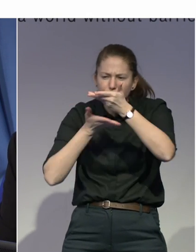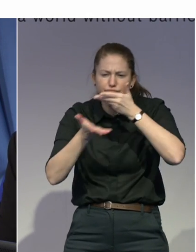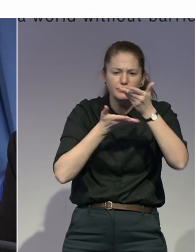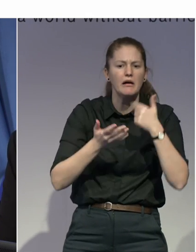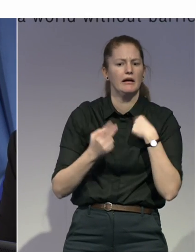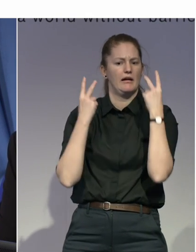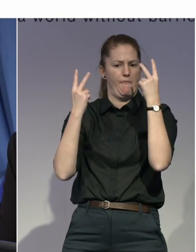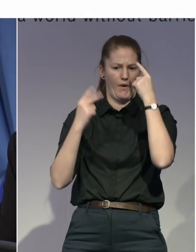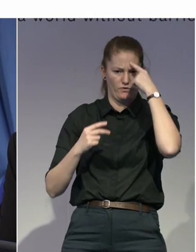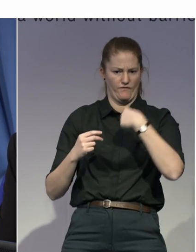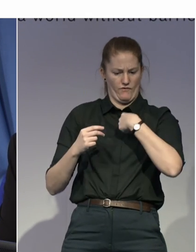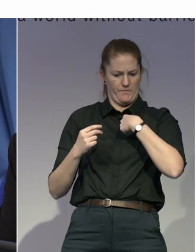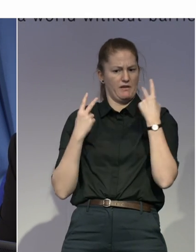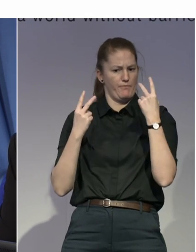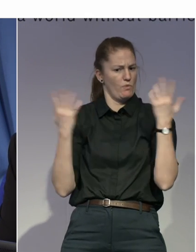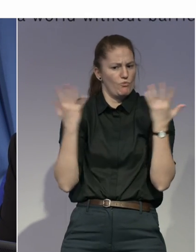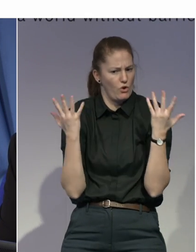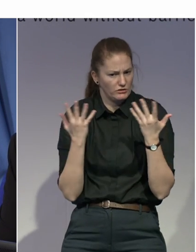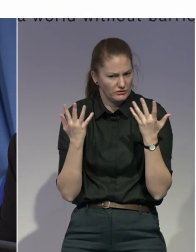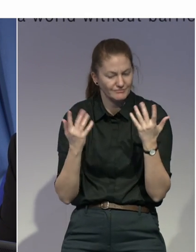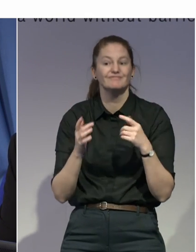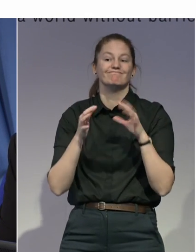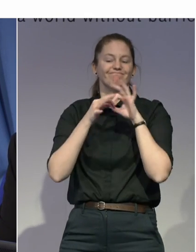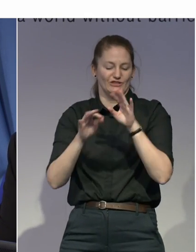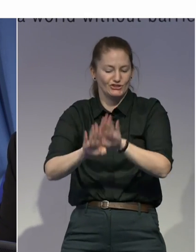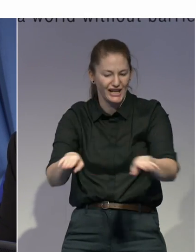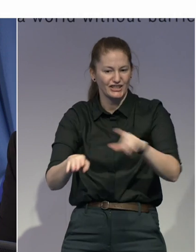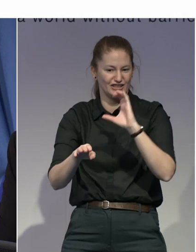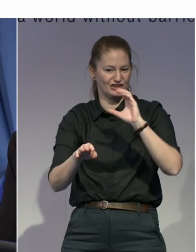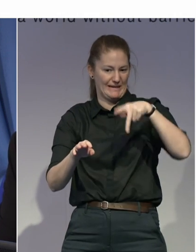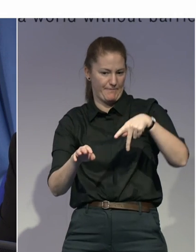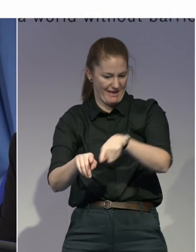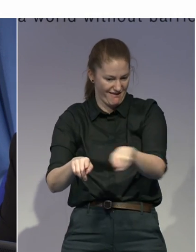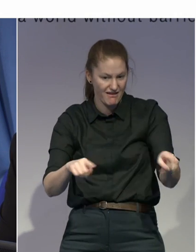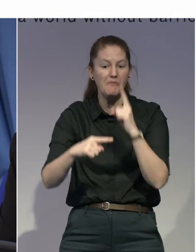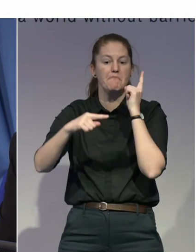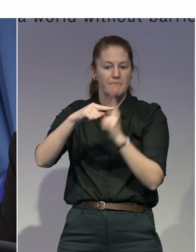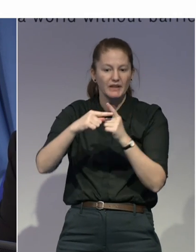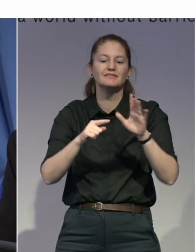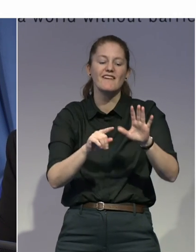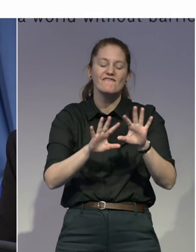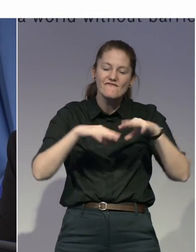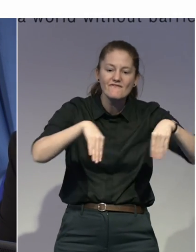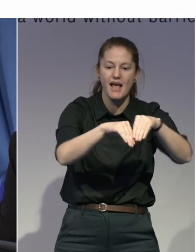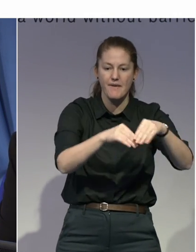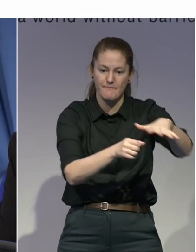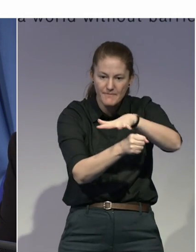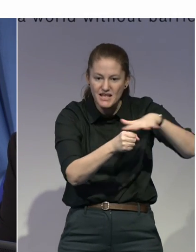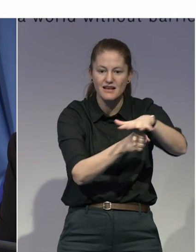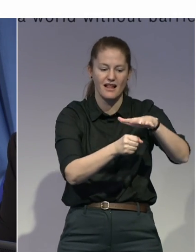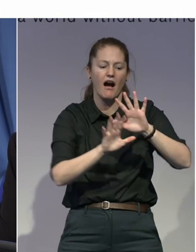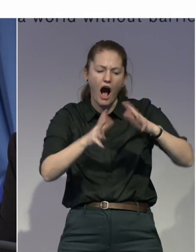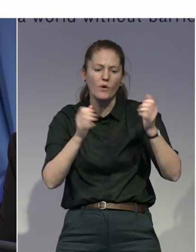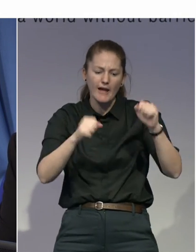family could make our life easier. So in a very opportunistic world, we do believe that a